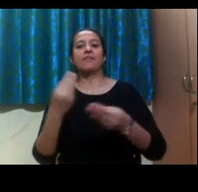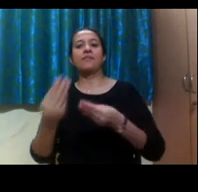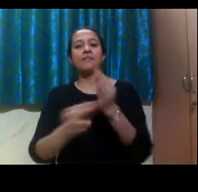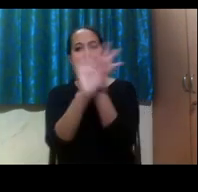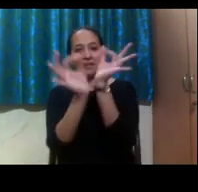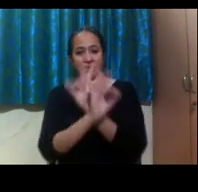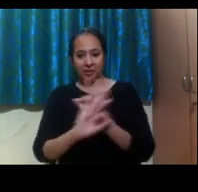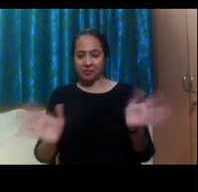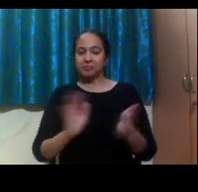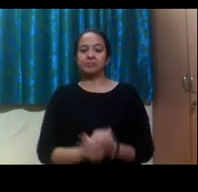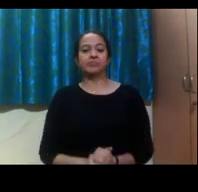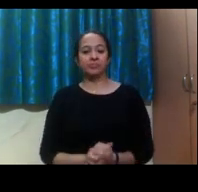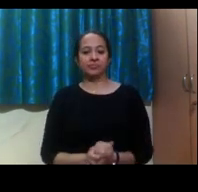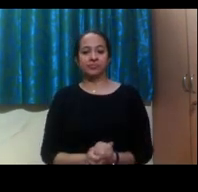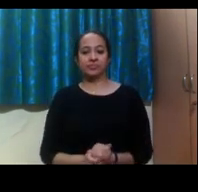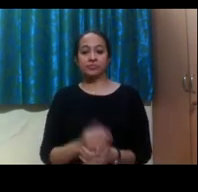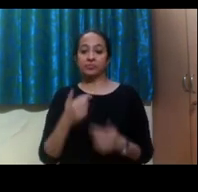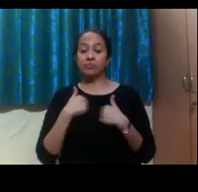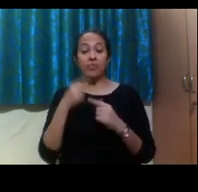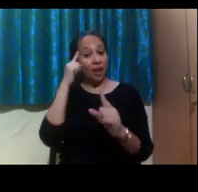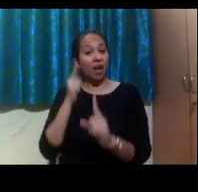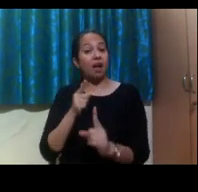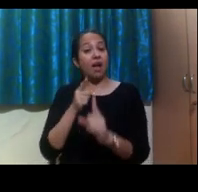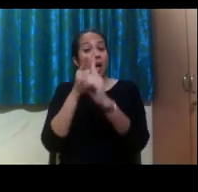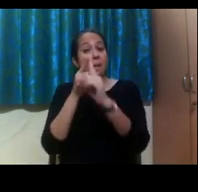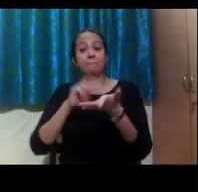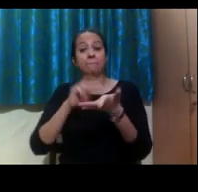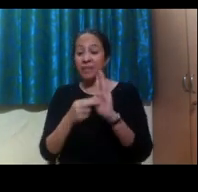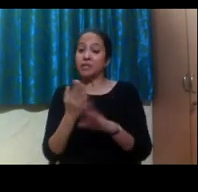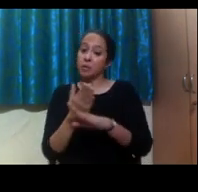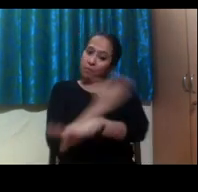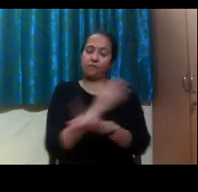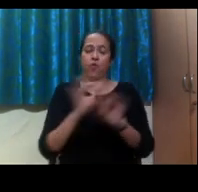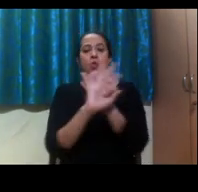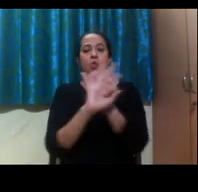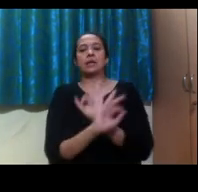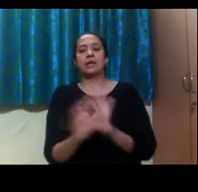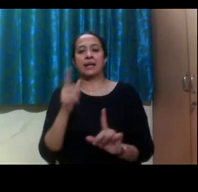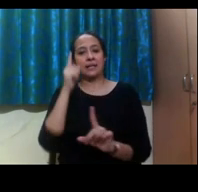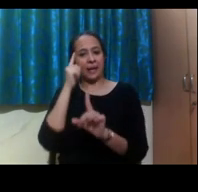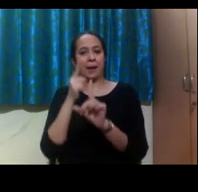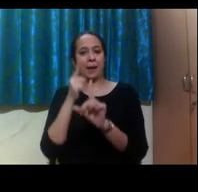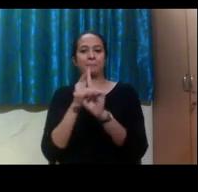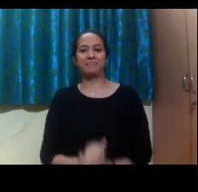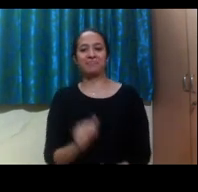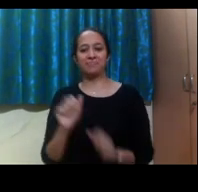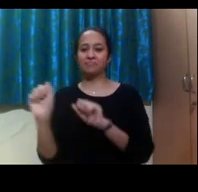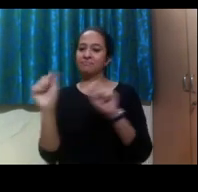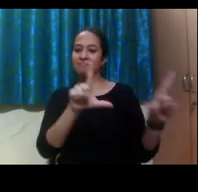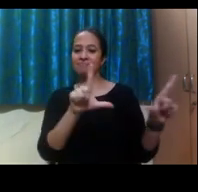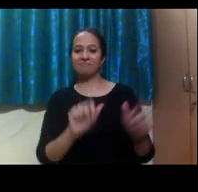reactive things we have to do, but our goal is to try to make it proactive and include you from the get go. Next slide, please.